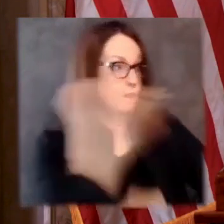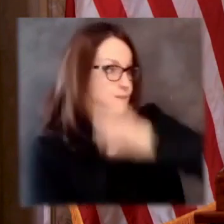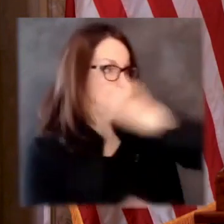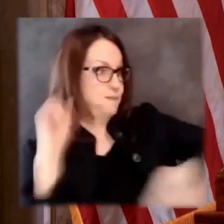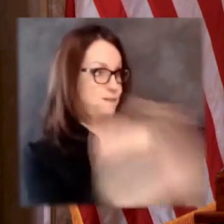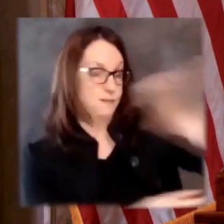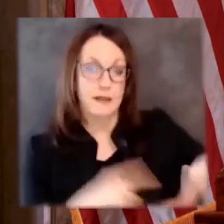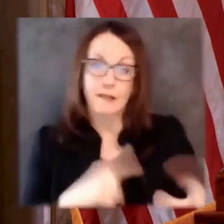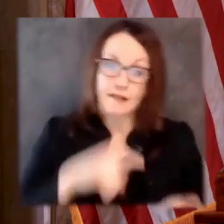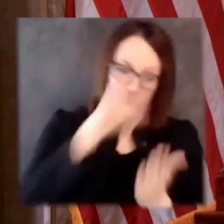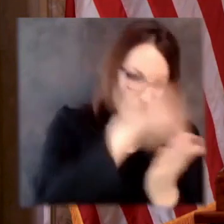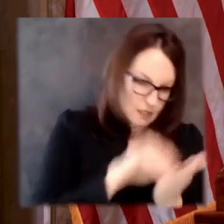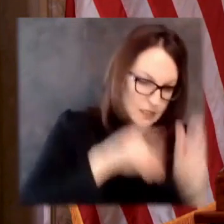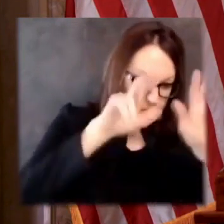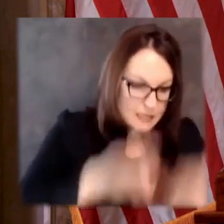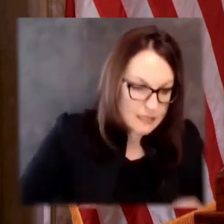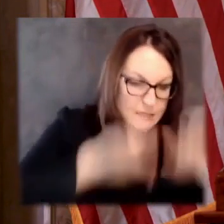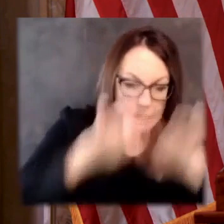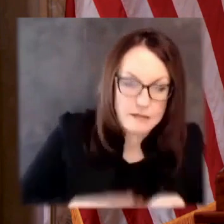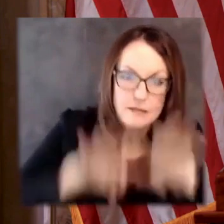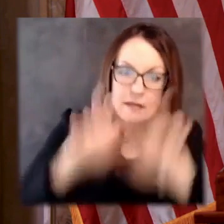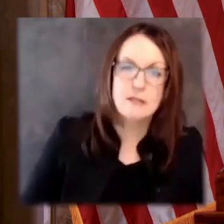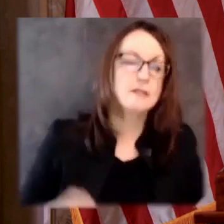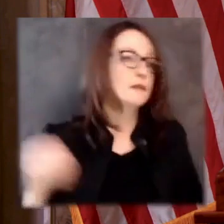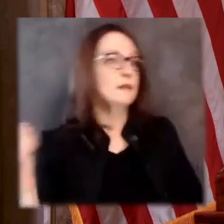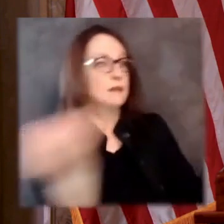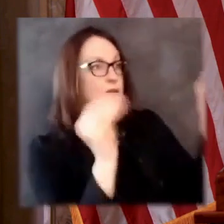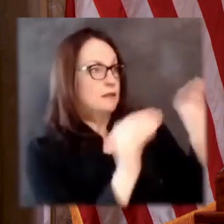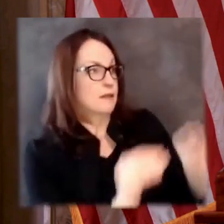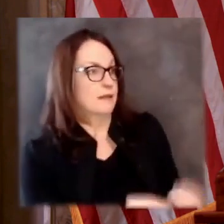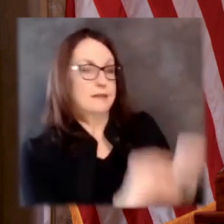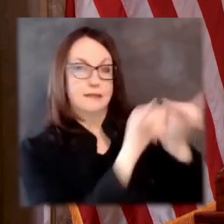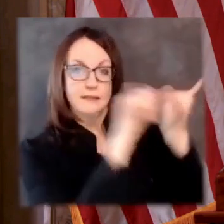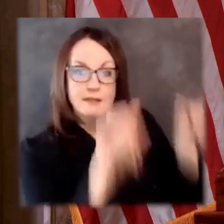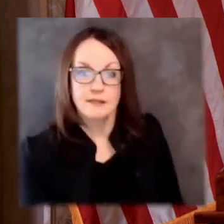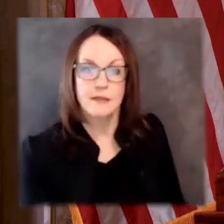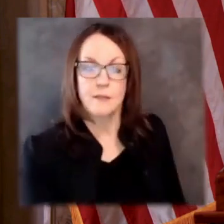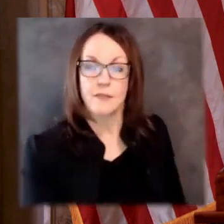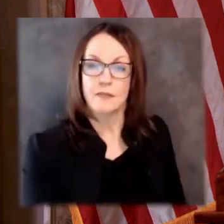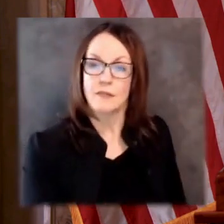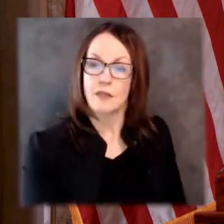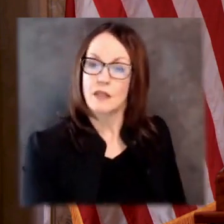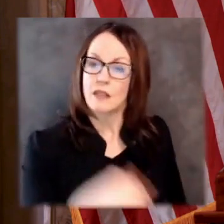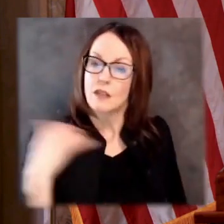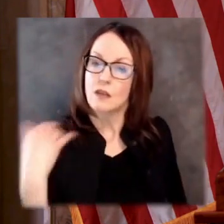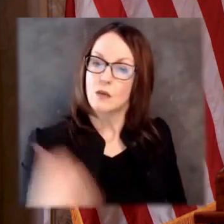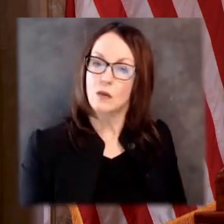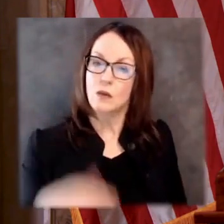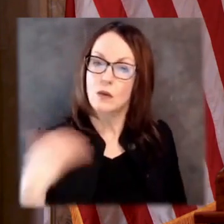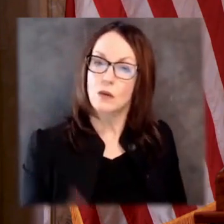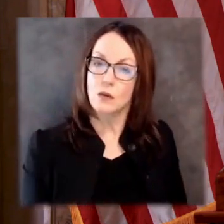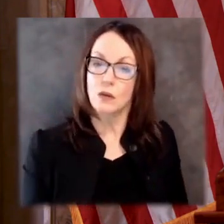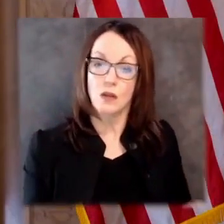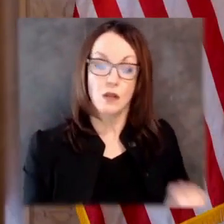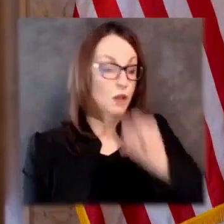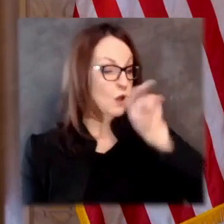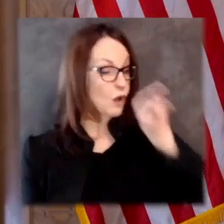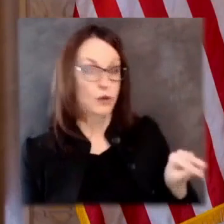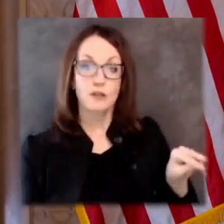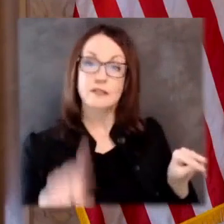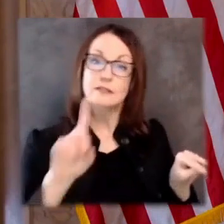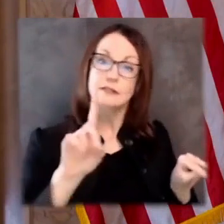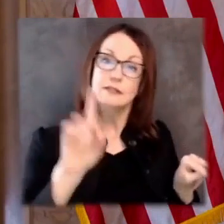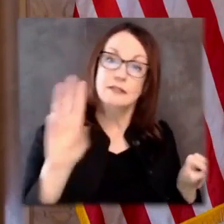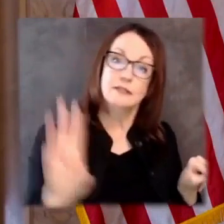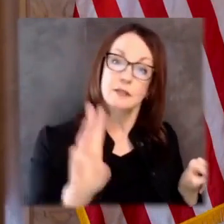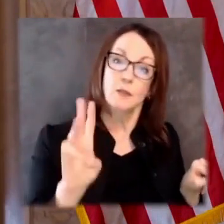1,800 answer phone calls, process claims, and follow up with folks who had applied for benefits. And